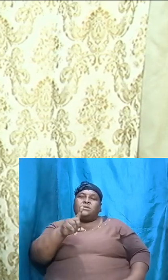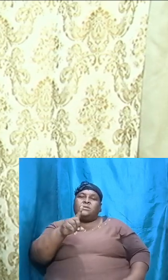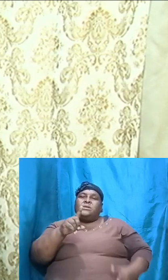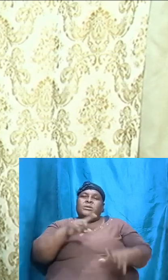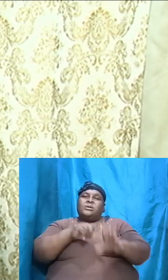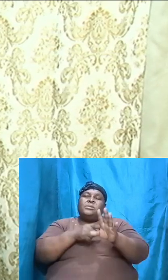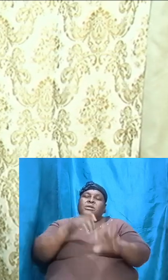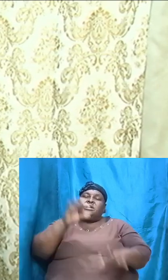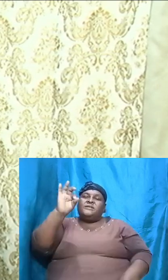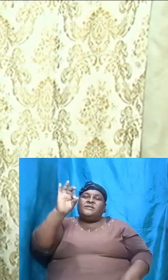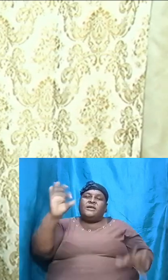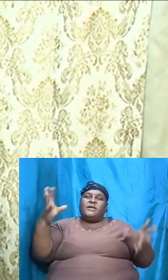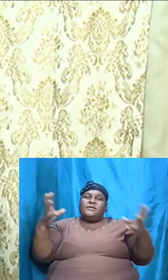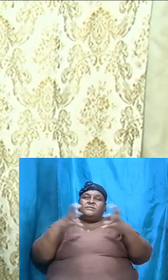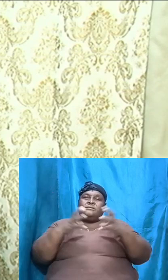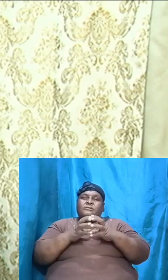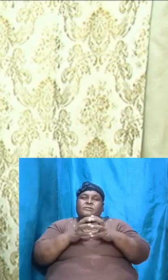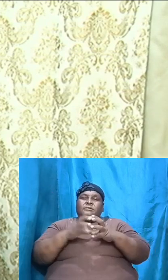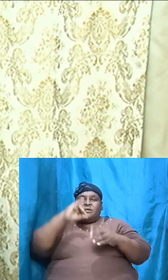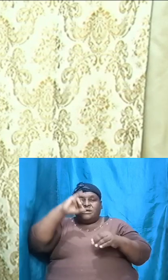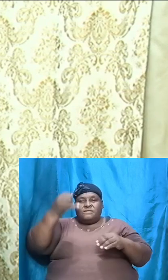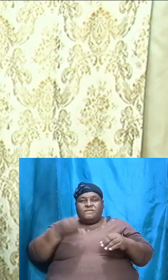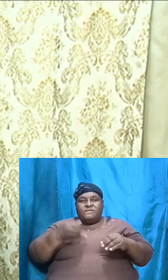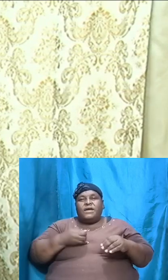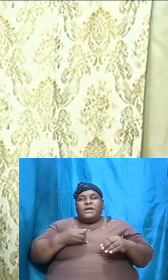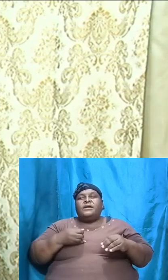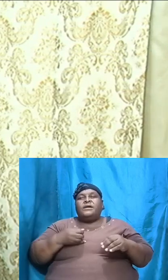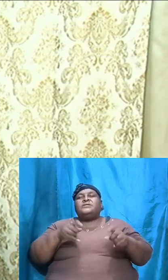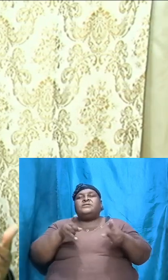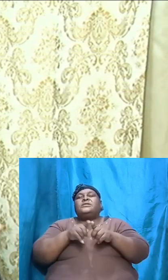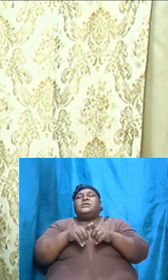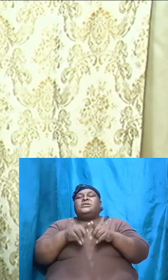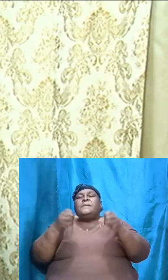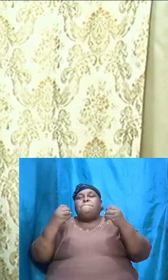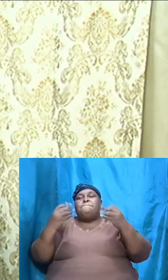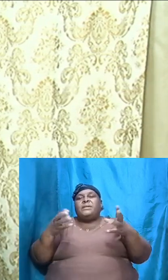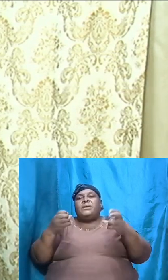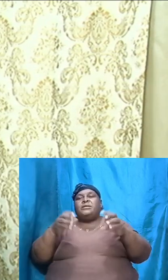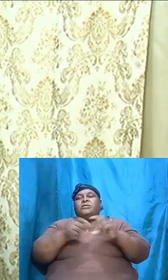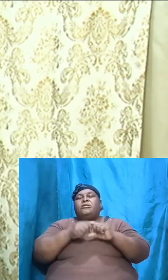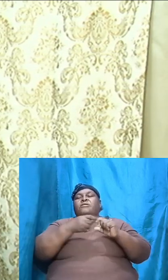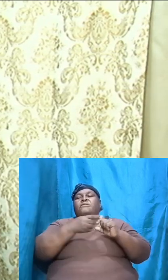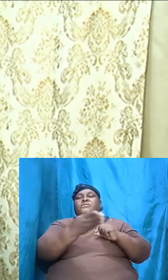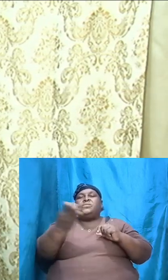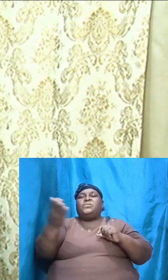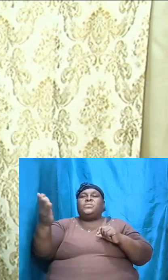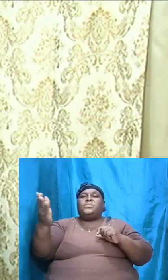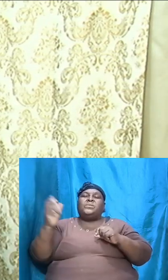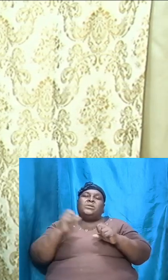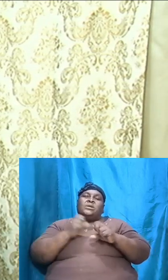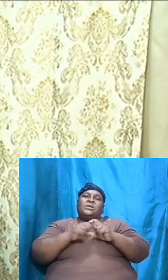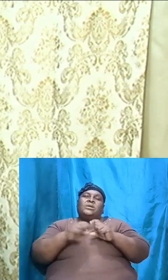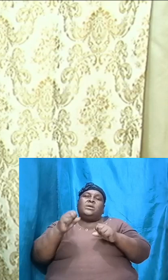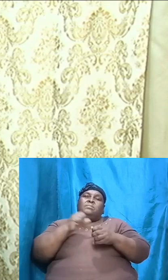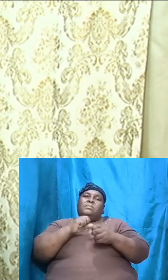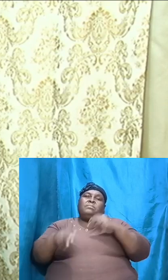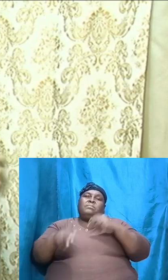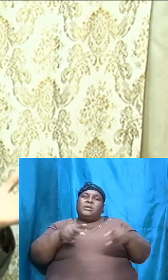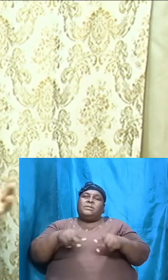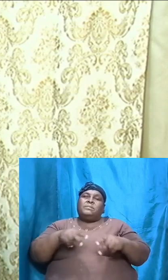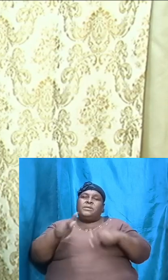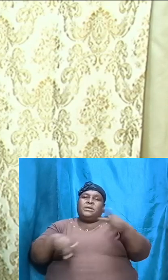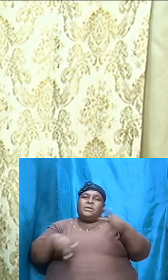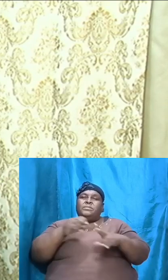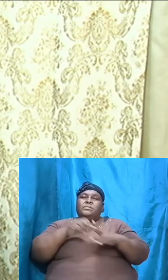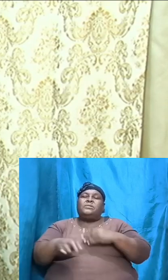invite as many of you as can make it we know it's a holiday and so many of our saints are in the country and so we didn't want